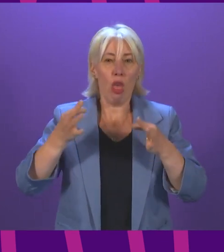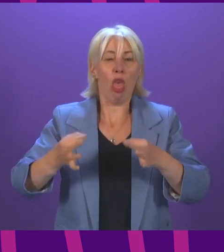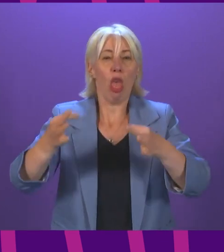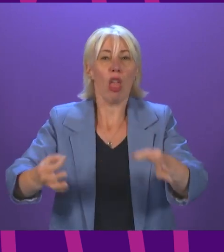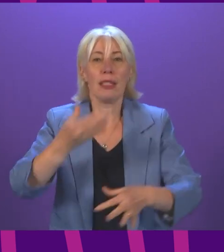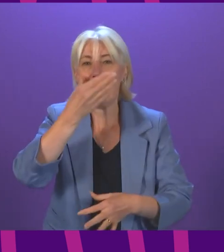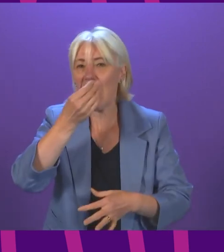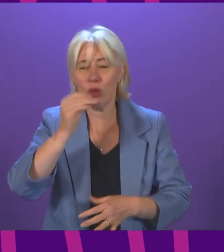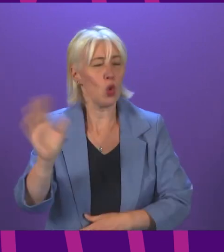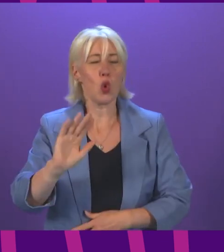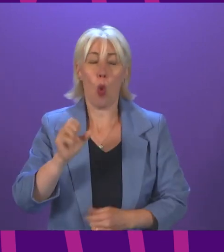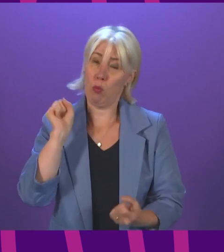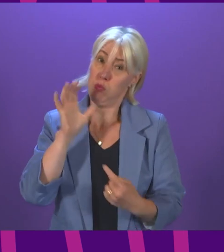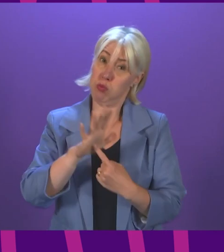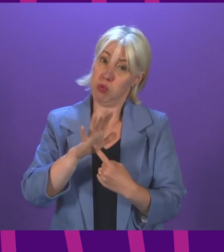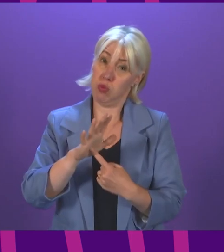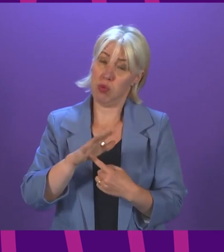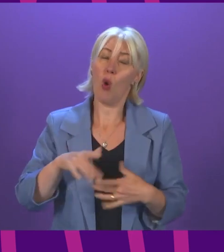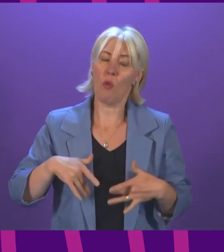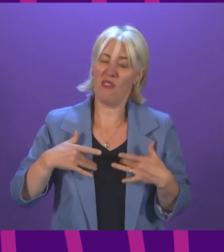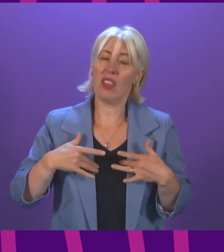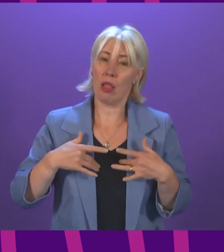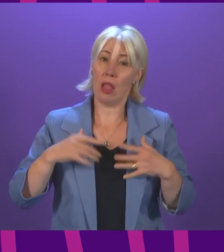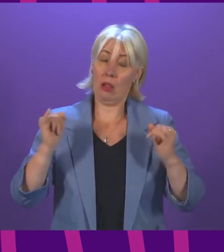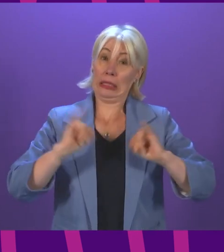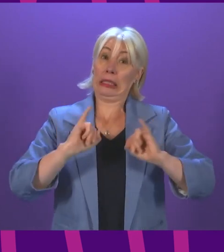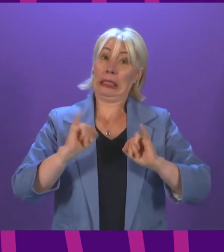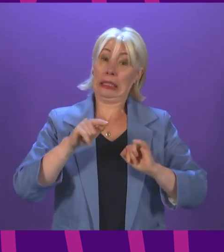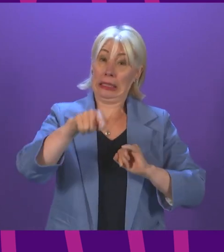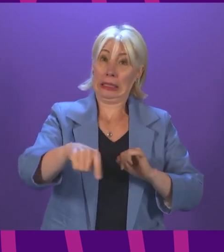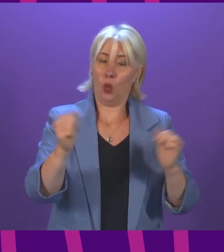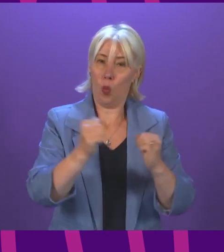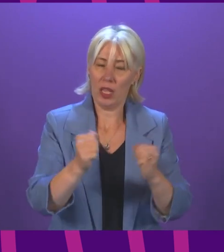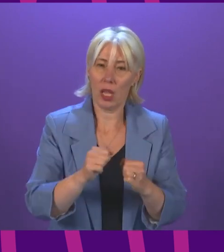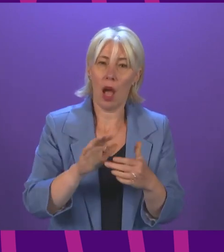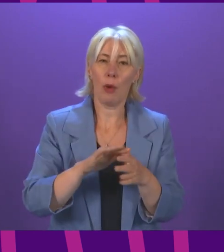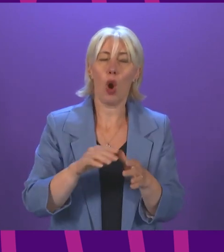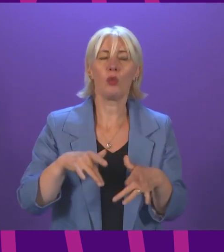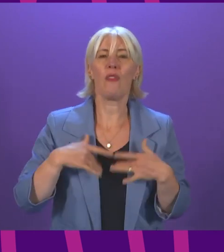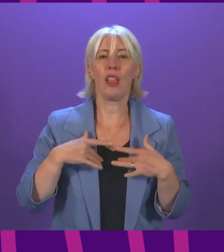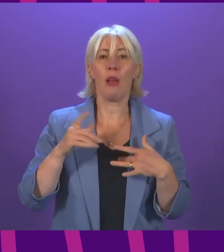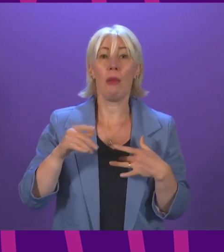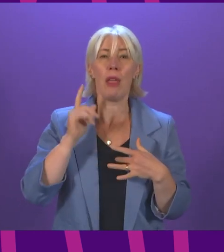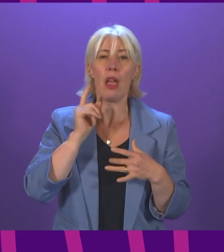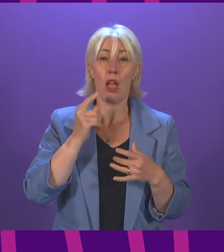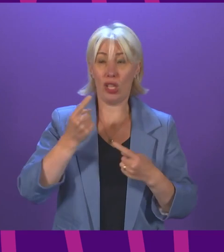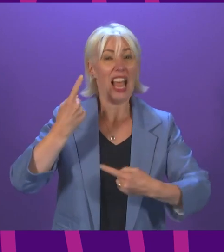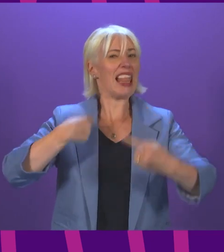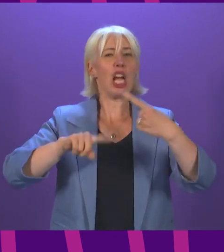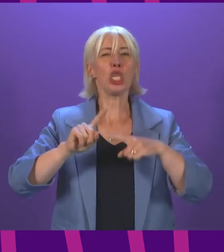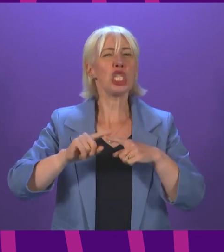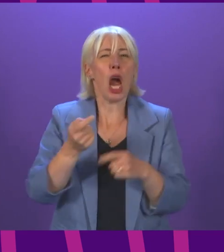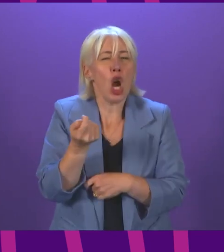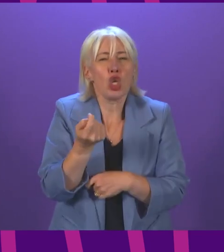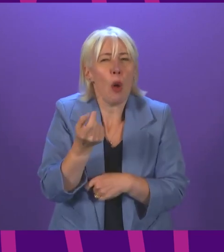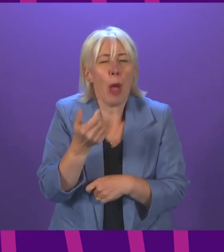It's really, really important, given that we fear the worst around the flu vaccine because we think people's immunity is lower to flu because there wasn't much